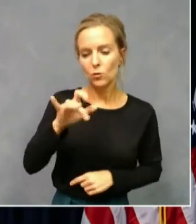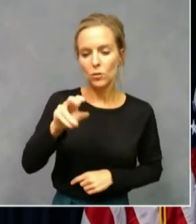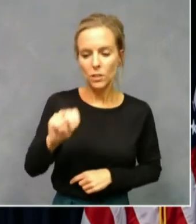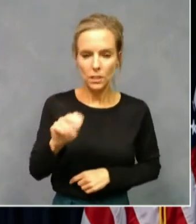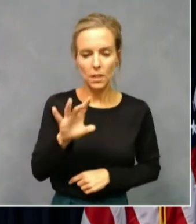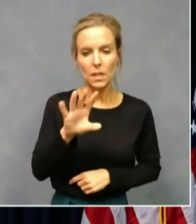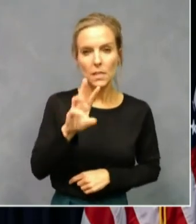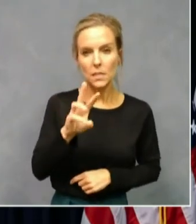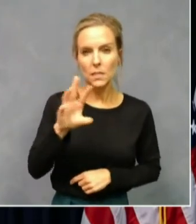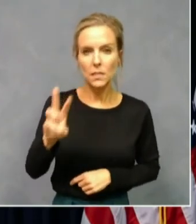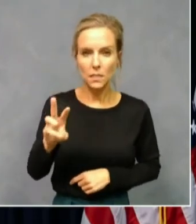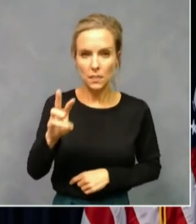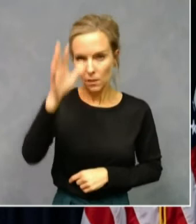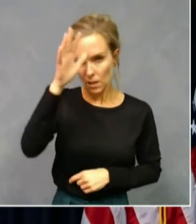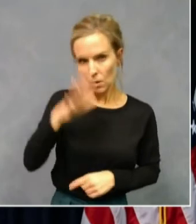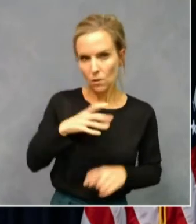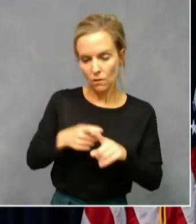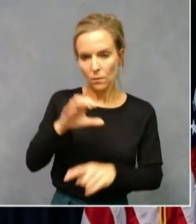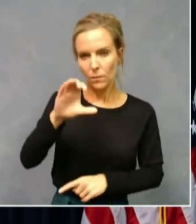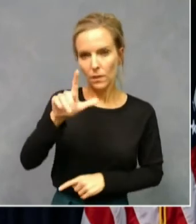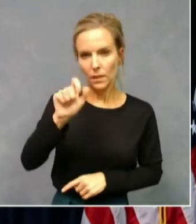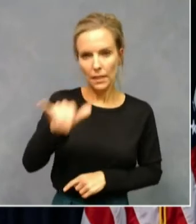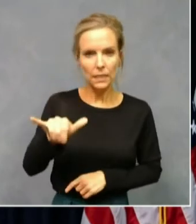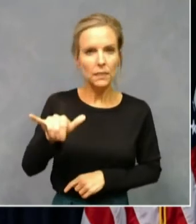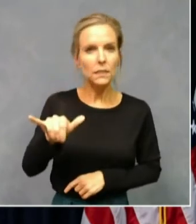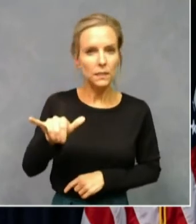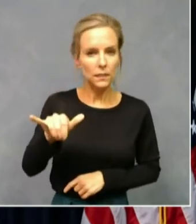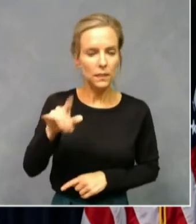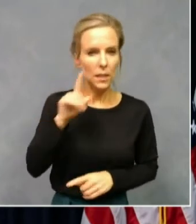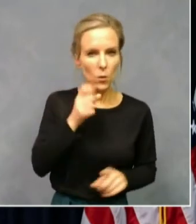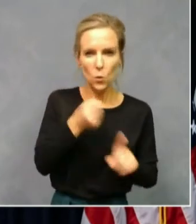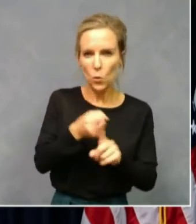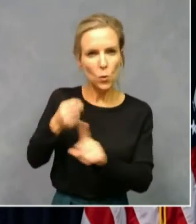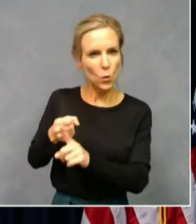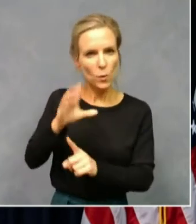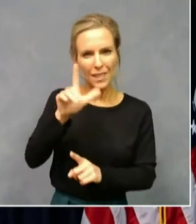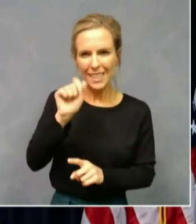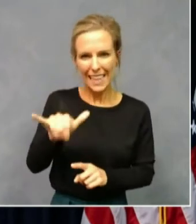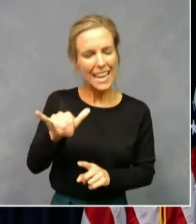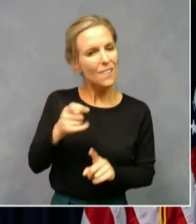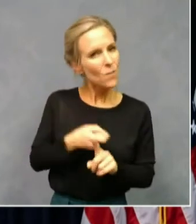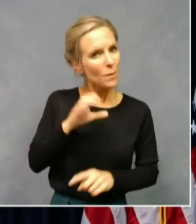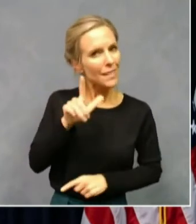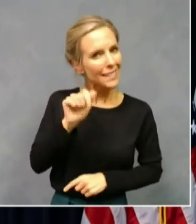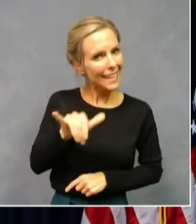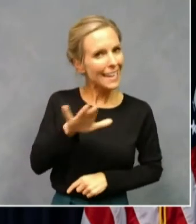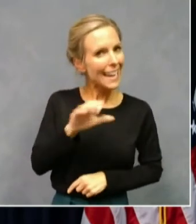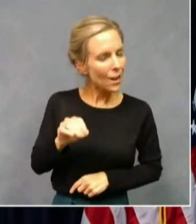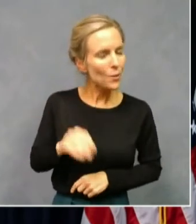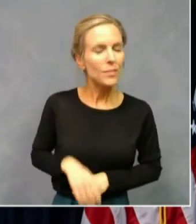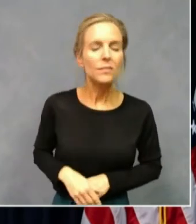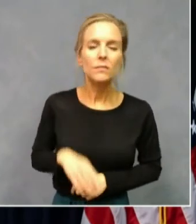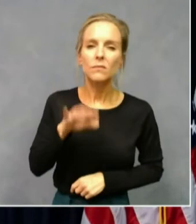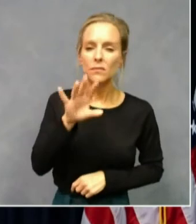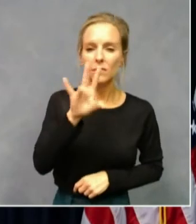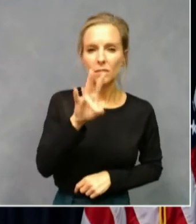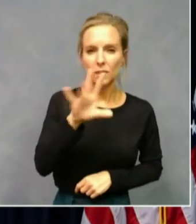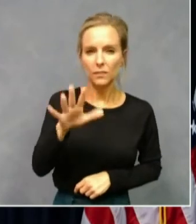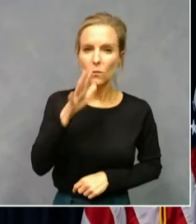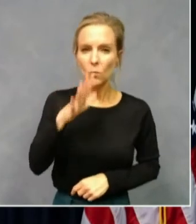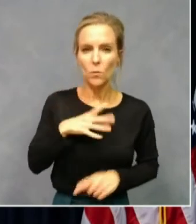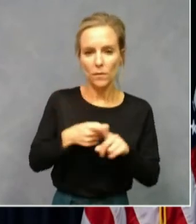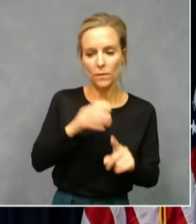-year-old man from Clay. I believe we've had back-to-back days where we've lost somebody from Clay County. 75-year-old woman from Clinton,